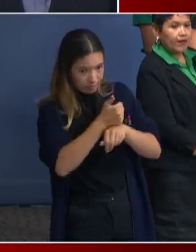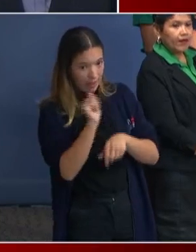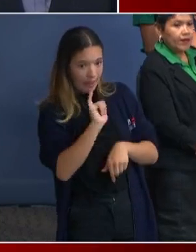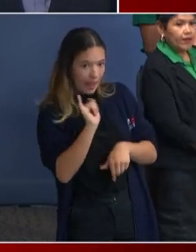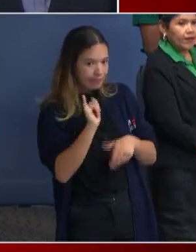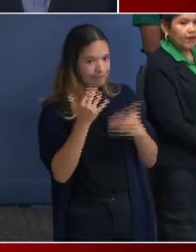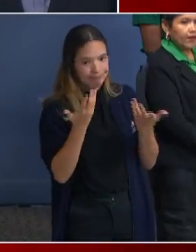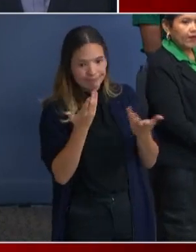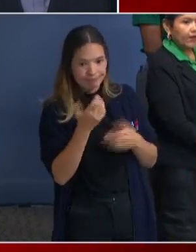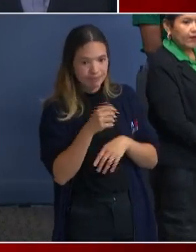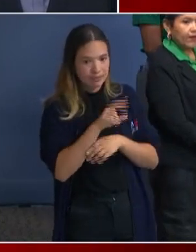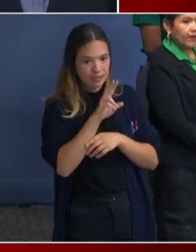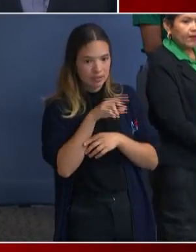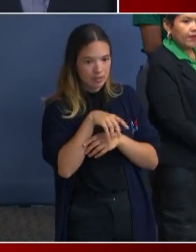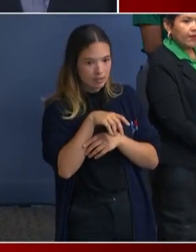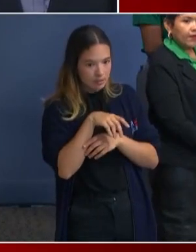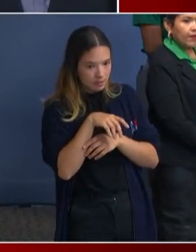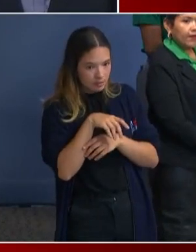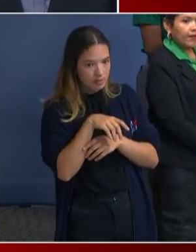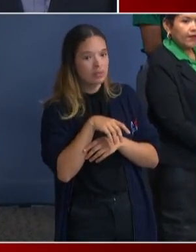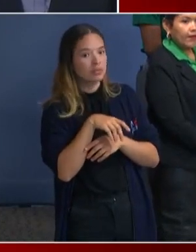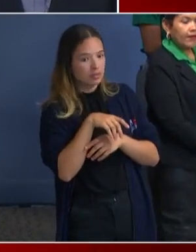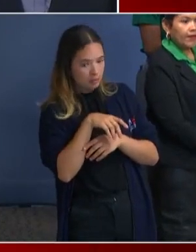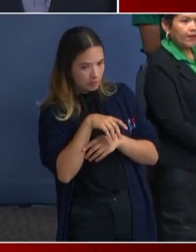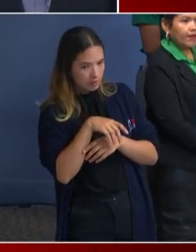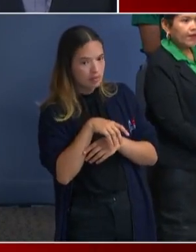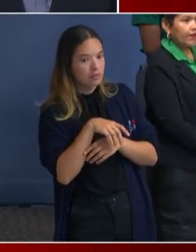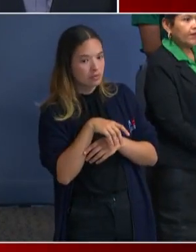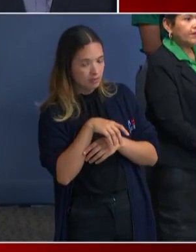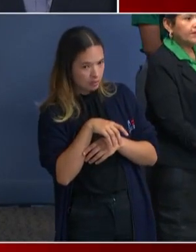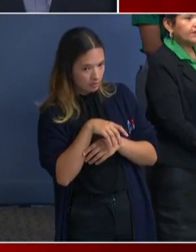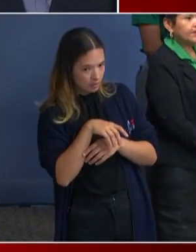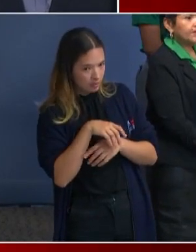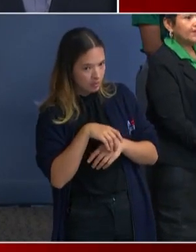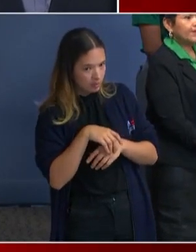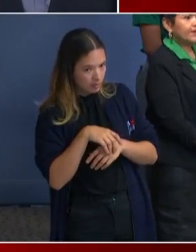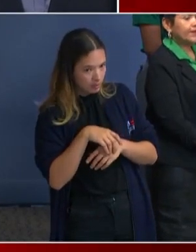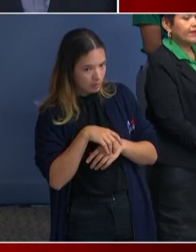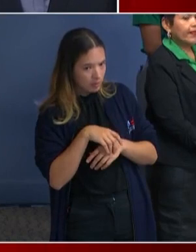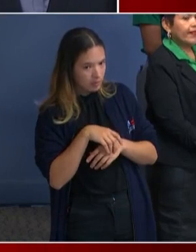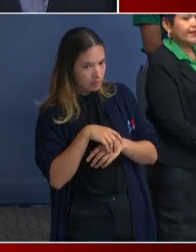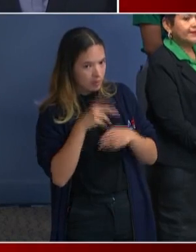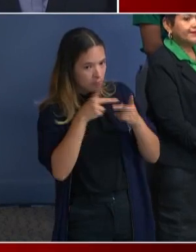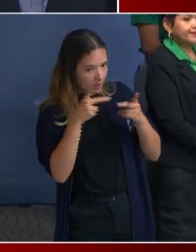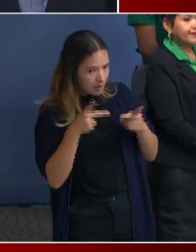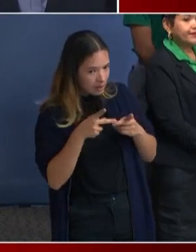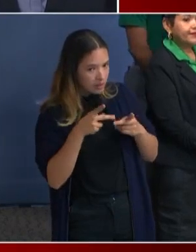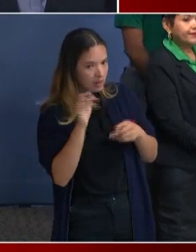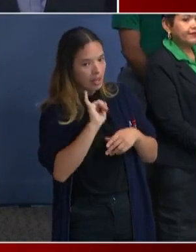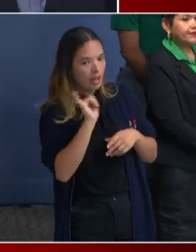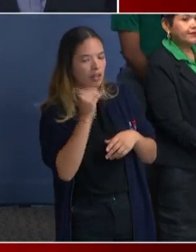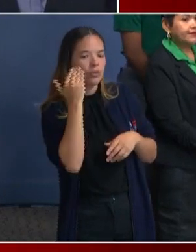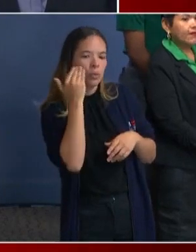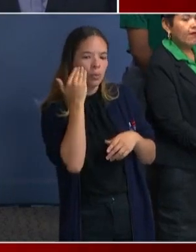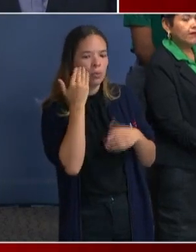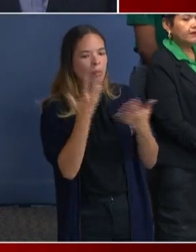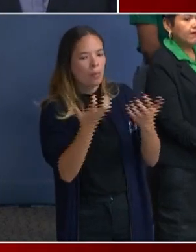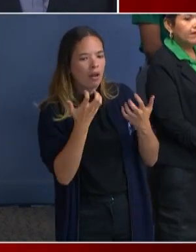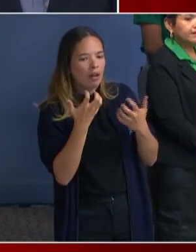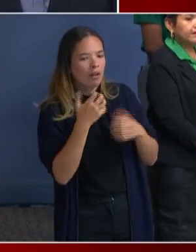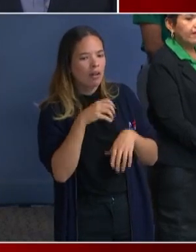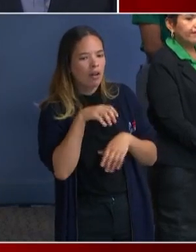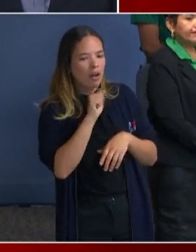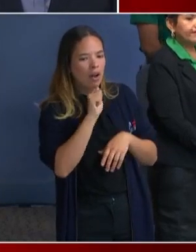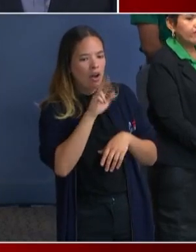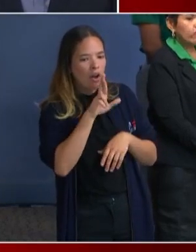processing center for people as well as a place for people? I know you had asked for the armory for something like this. Are you